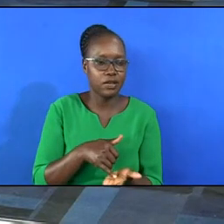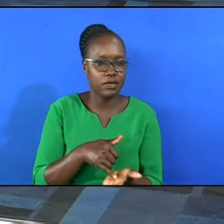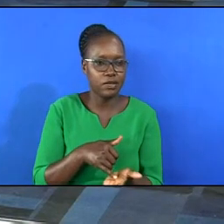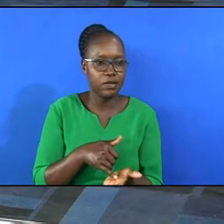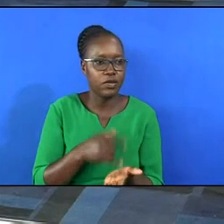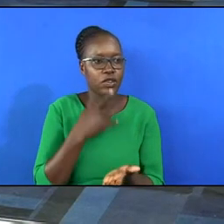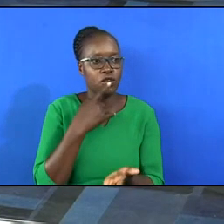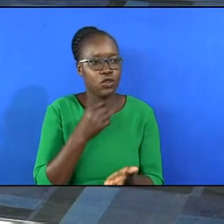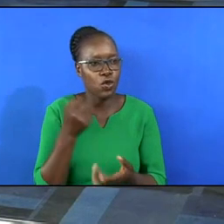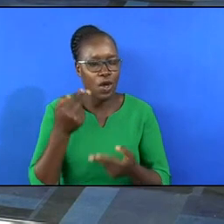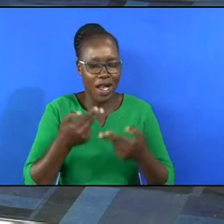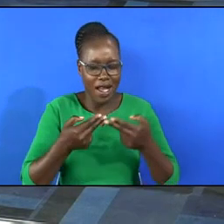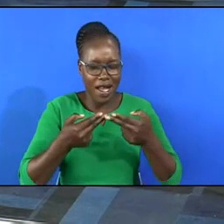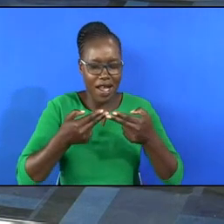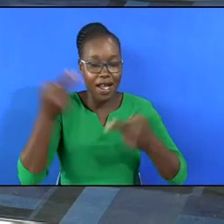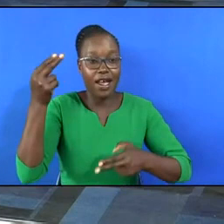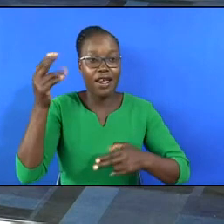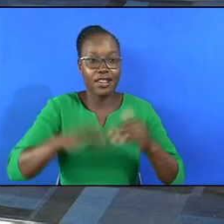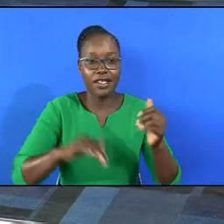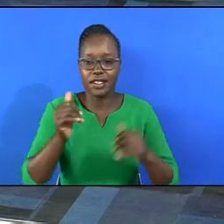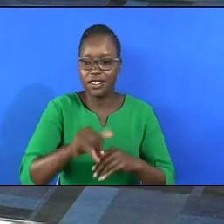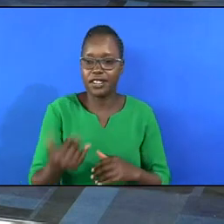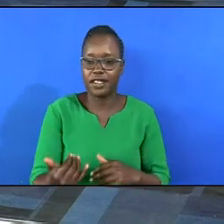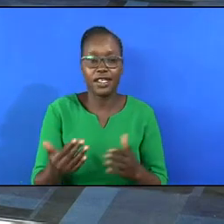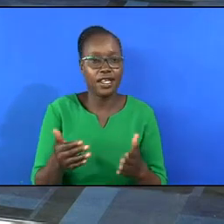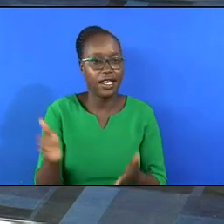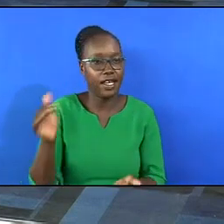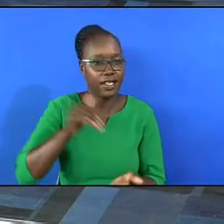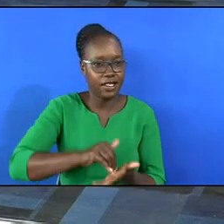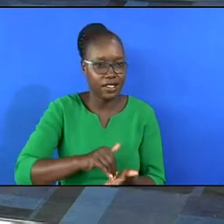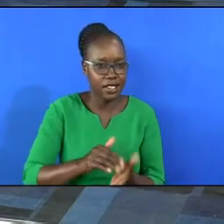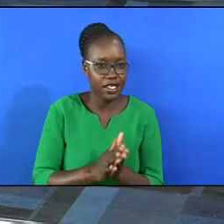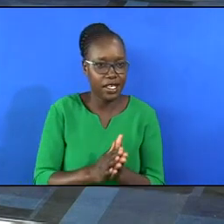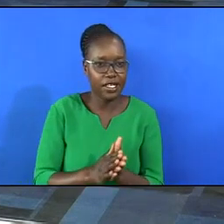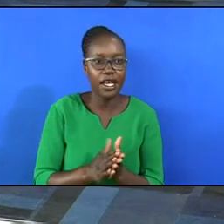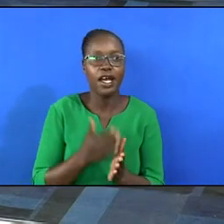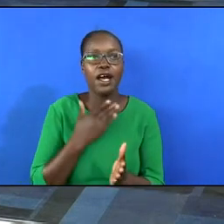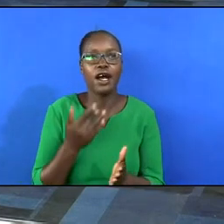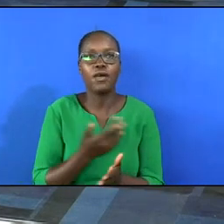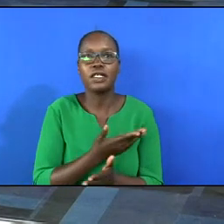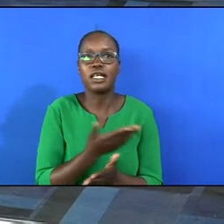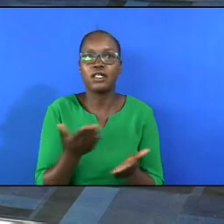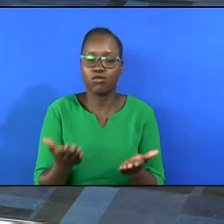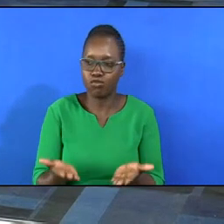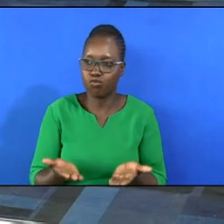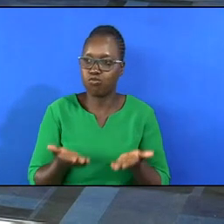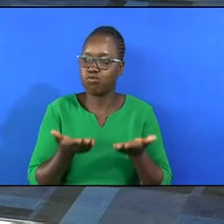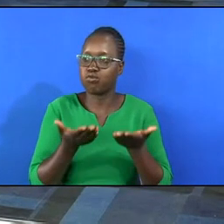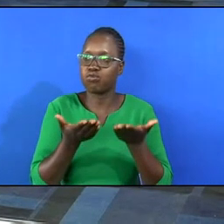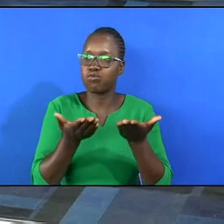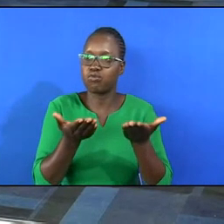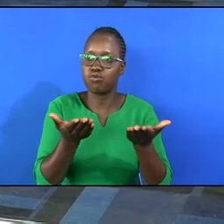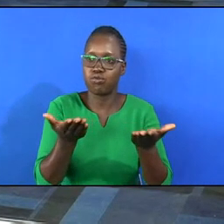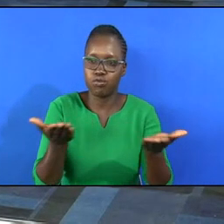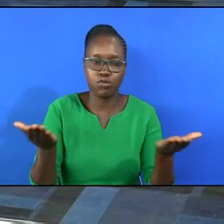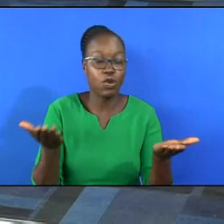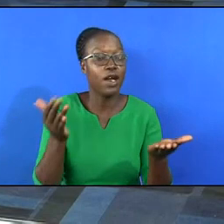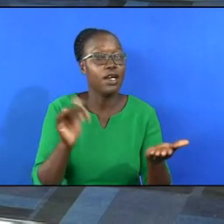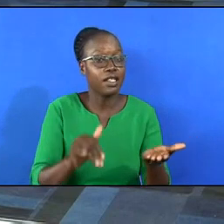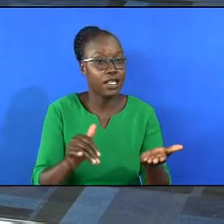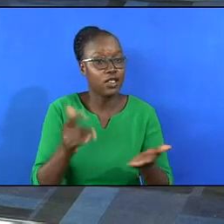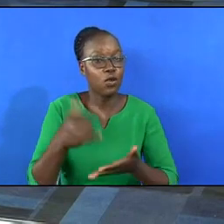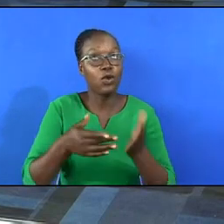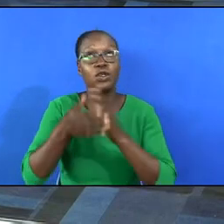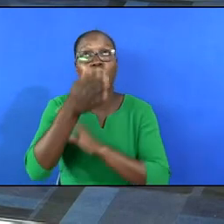So it is higher than anything else. And I want to bring to you that